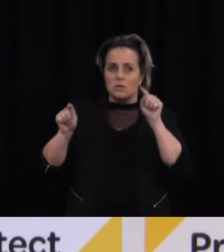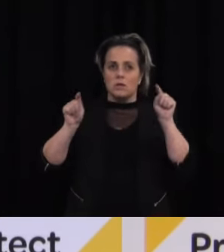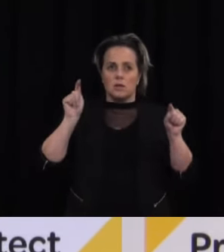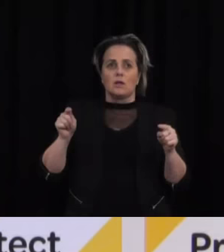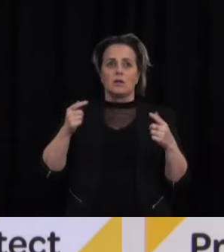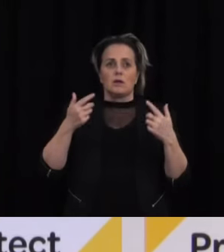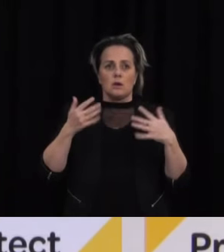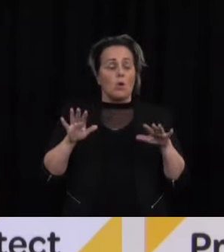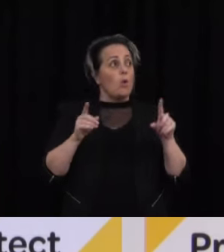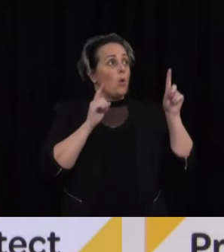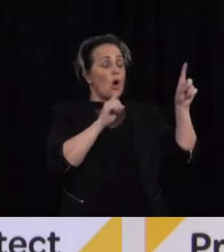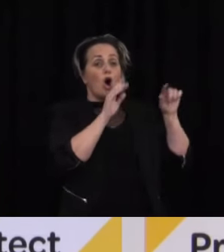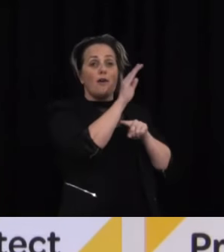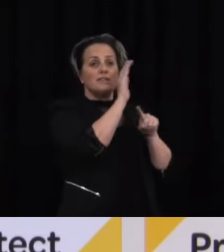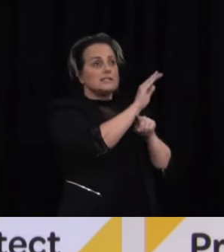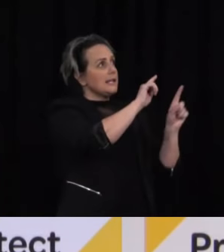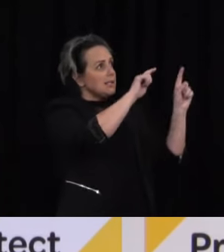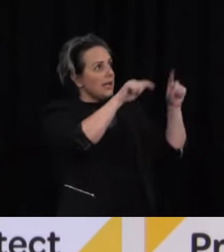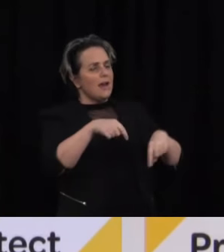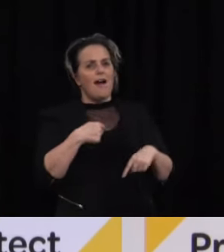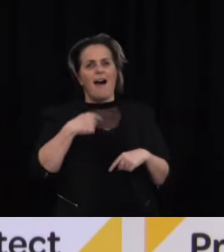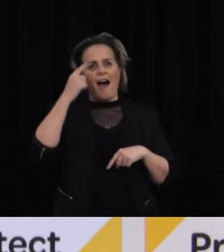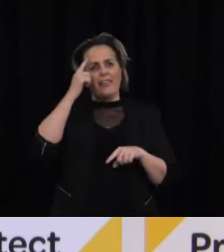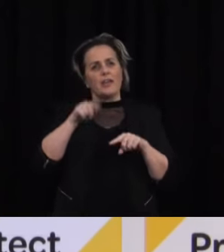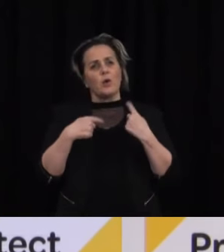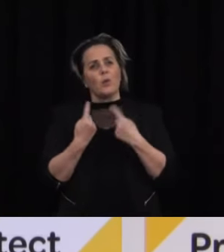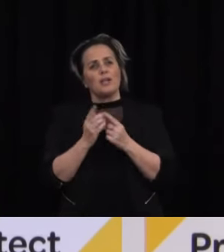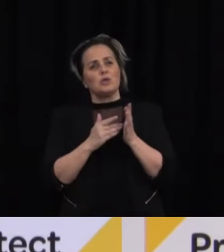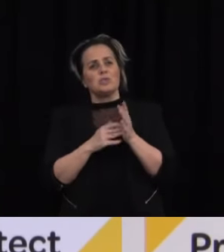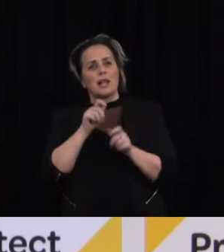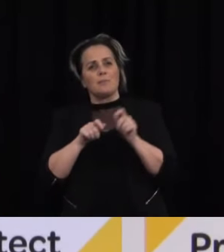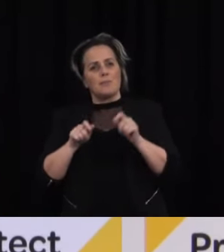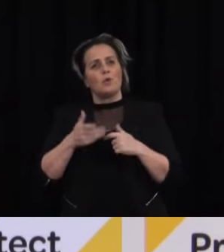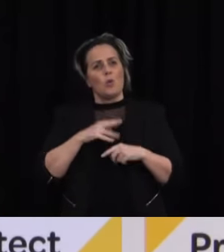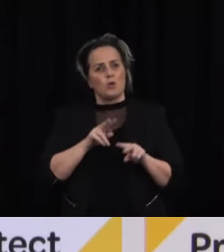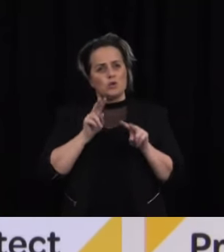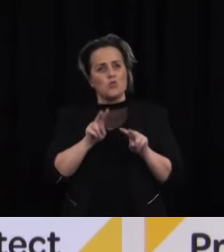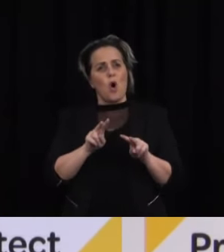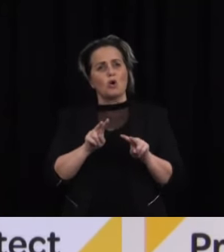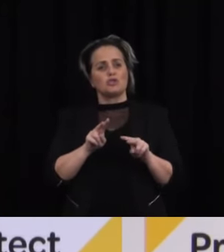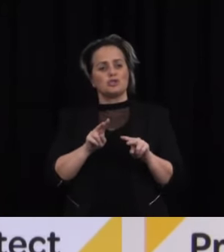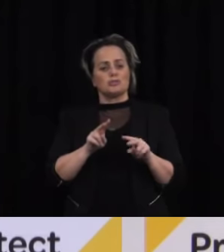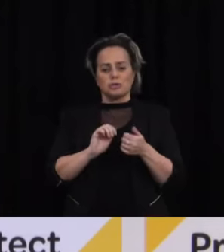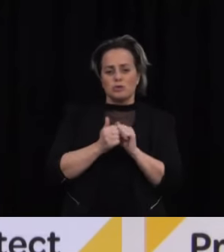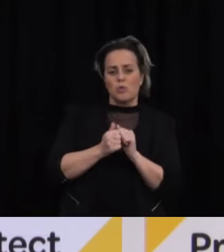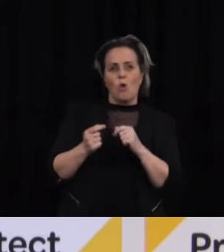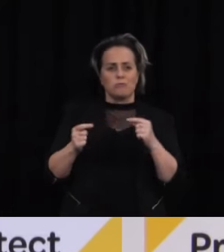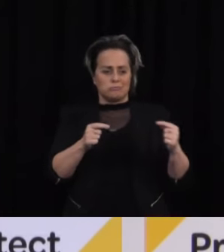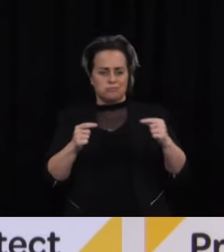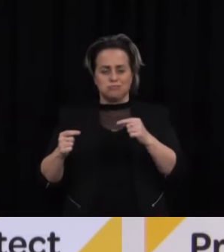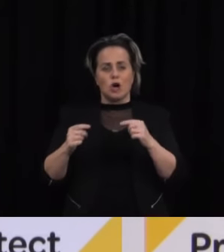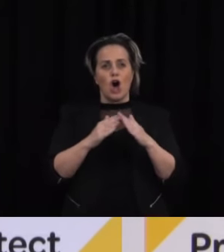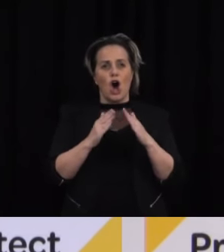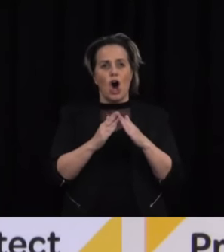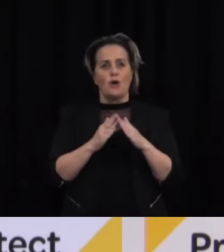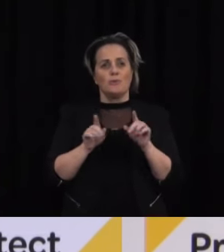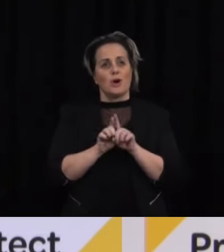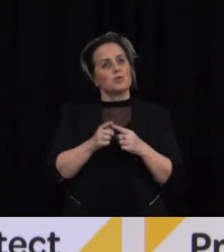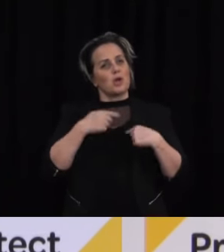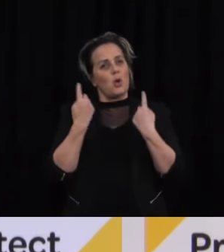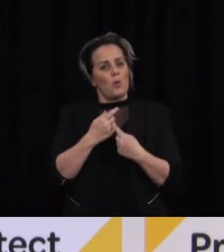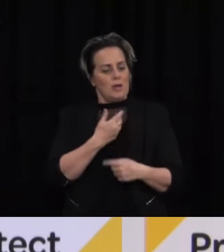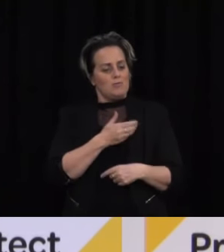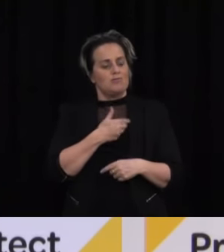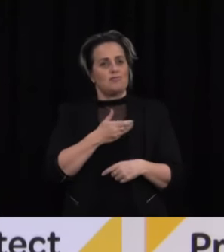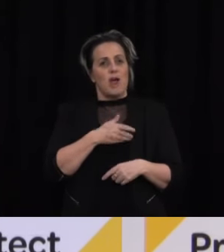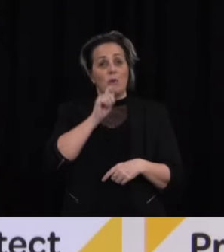being able to come into the country. I think Kiwis enjoy being able to see sports at home, and they also take a great degree of pride in Kiwi